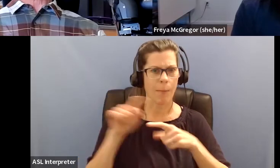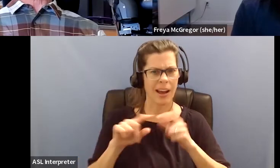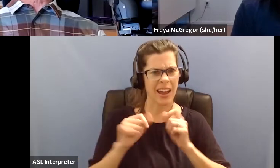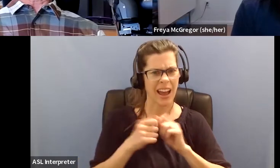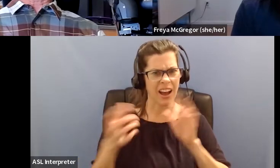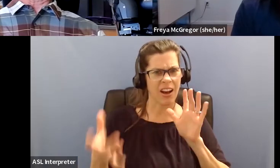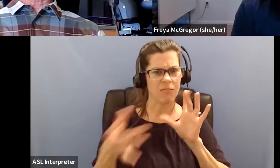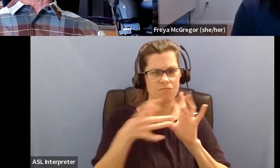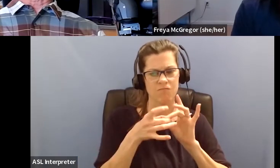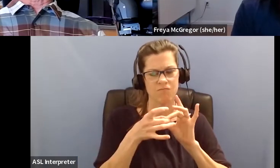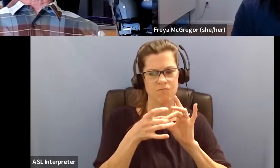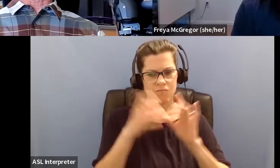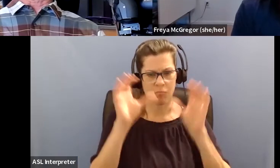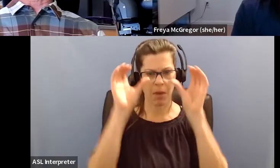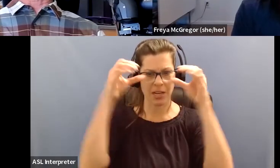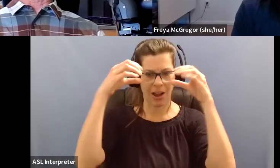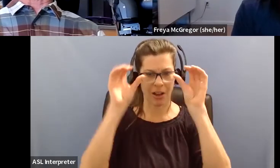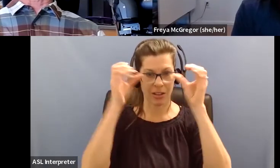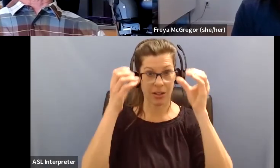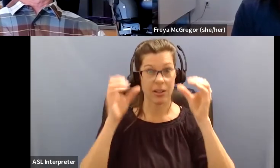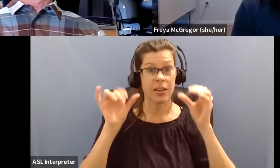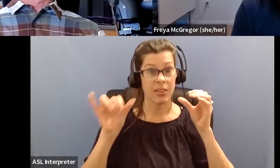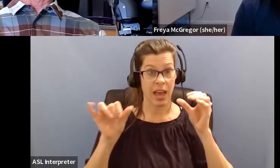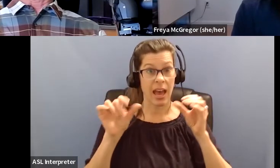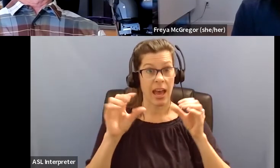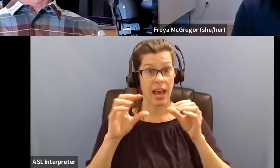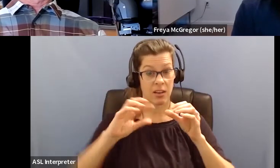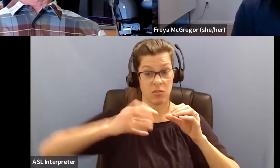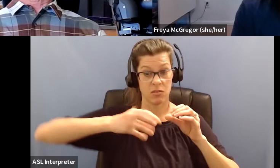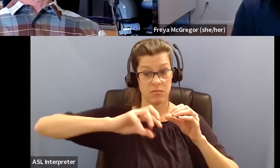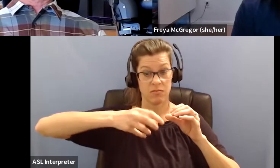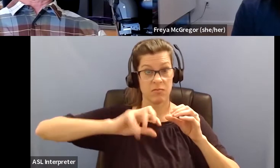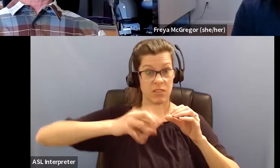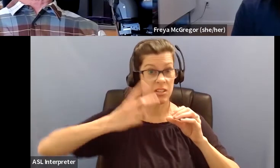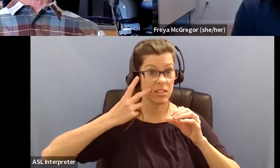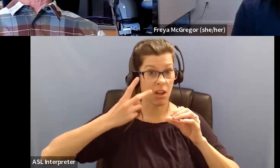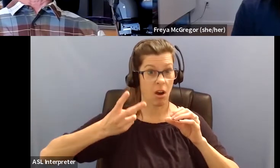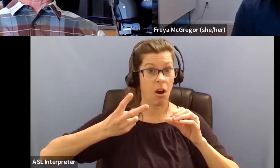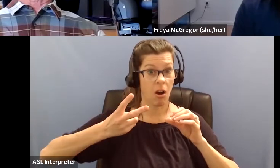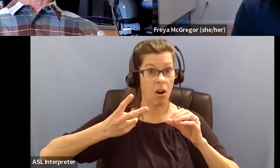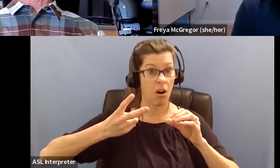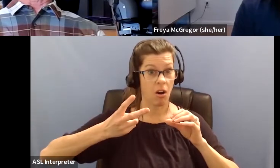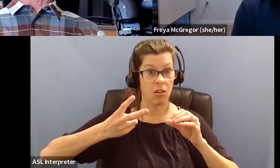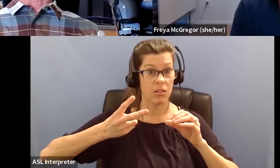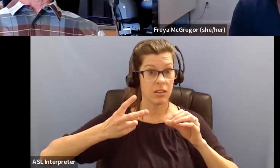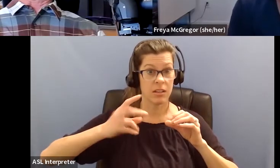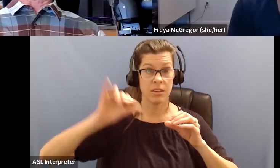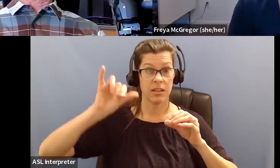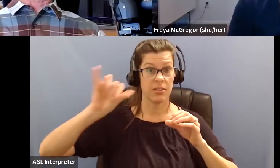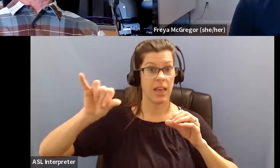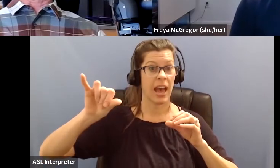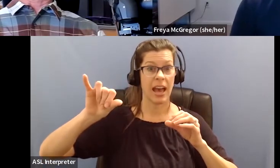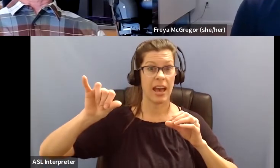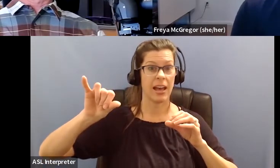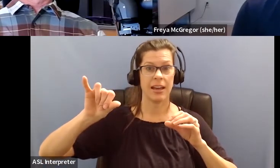So, that round thing that you saw over the binoculars, again, none of this was made to be put together.